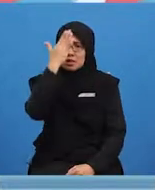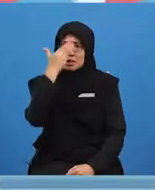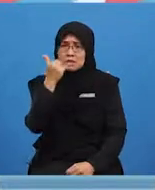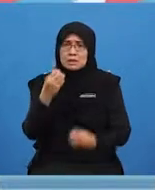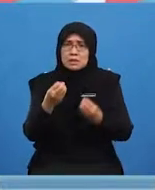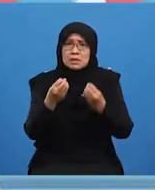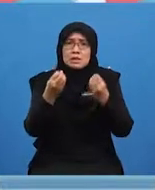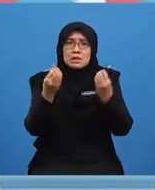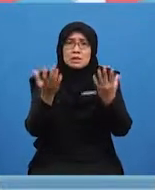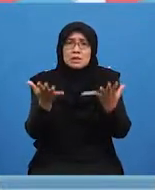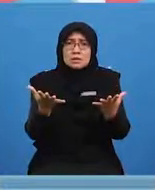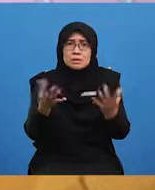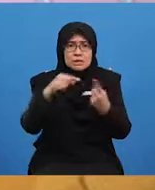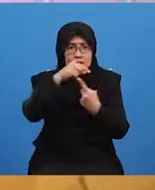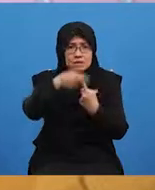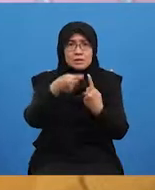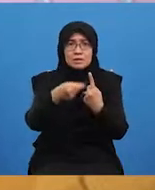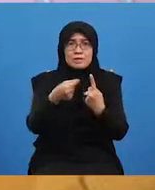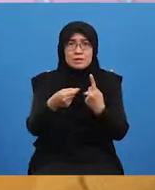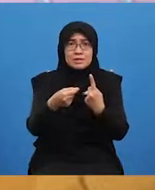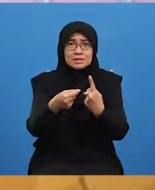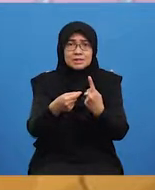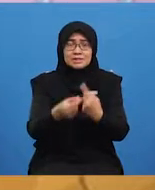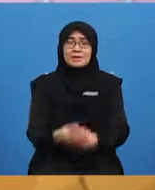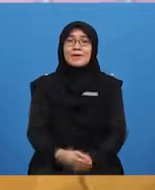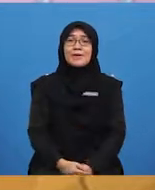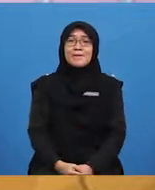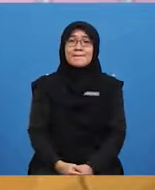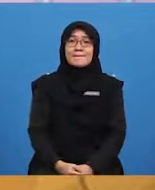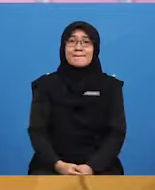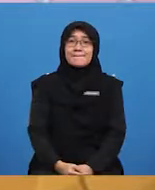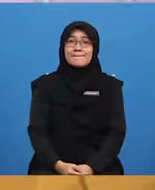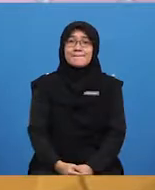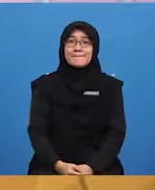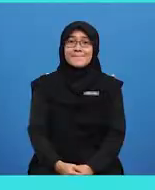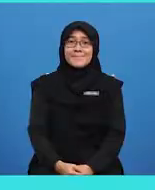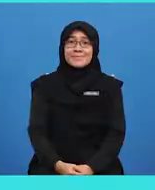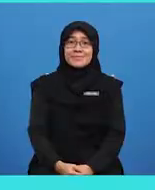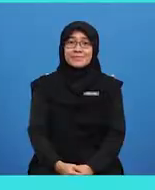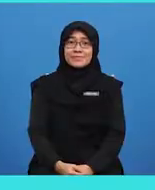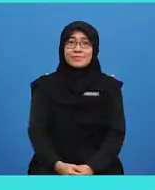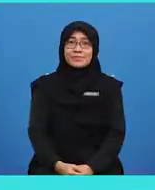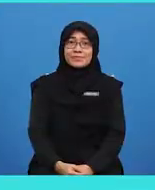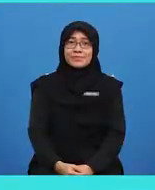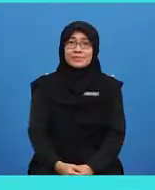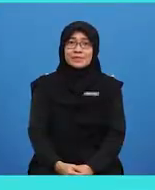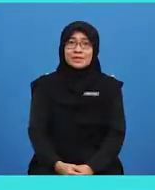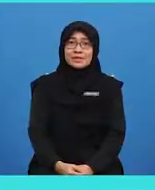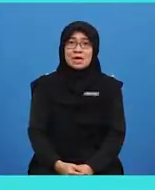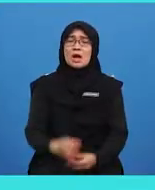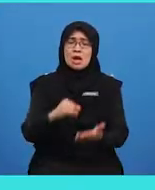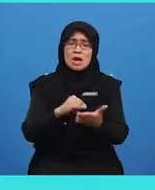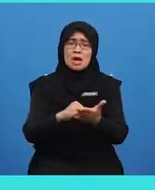splits later? Ha! I'm afraid you heard me wrong, YOLO. It's 13.